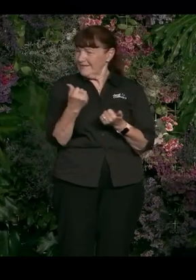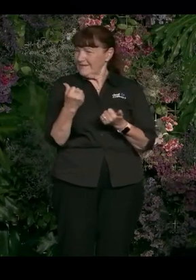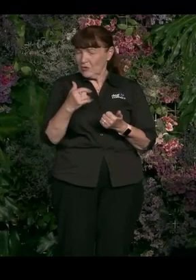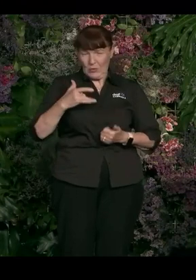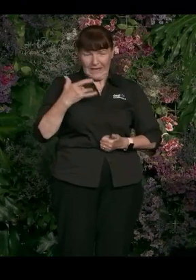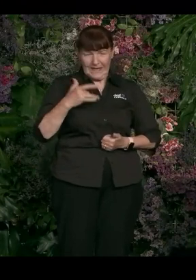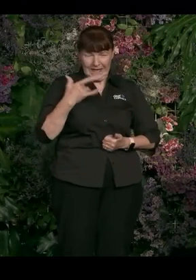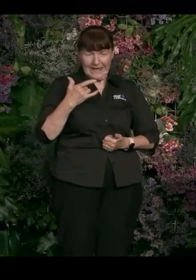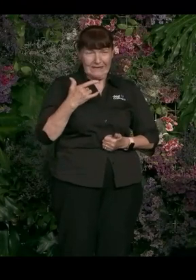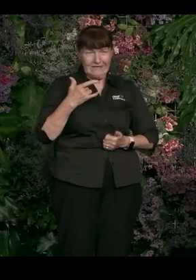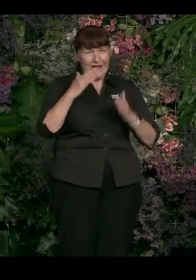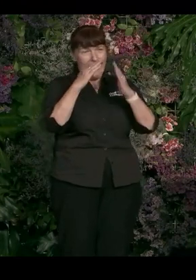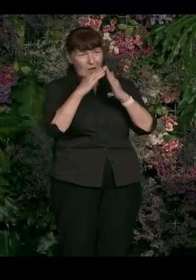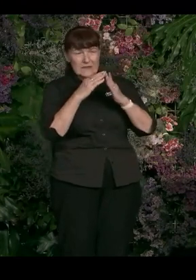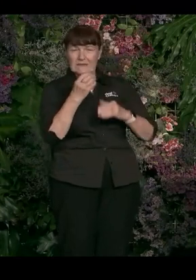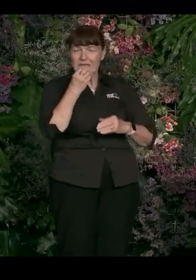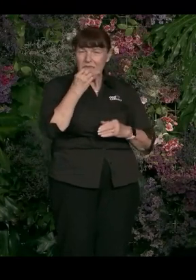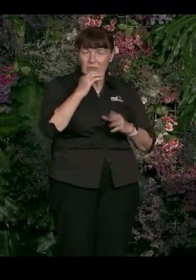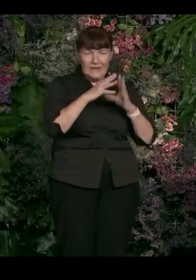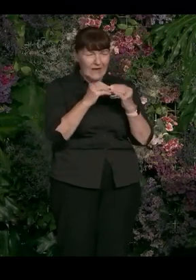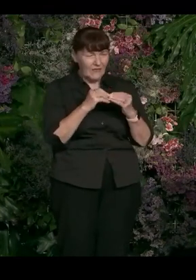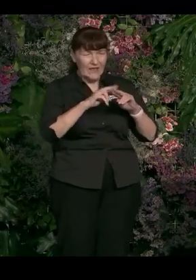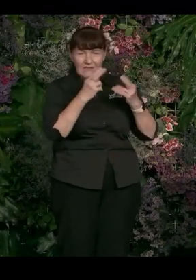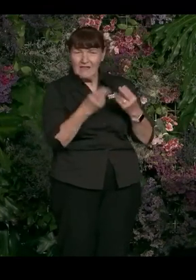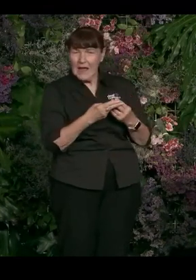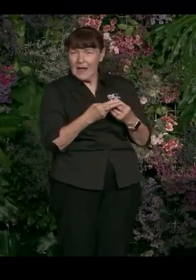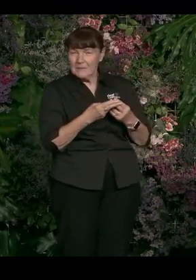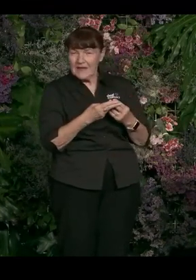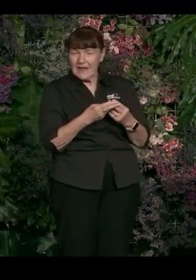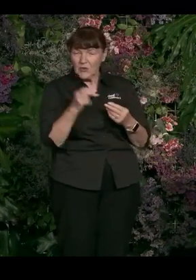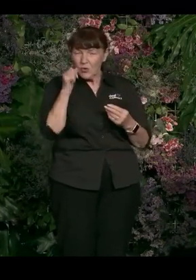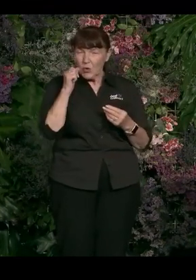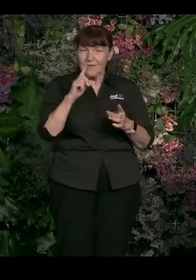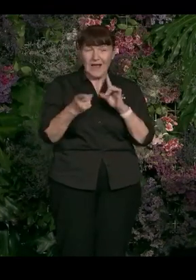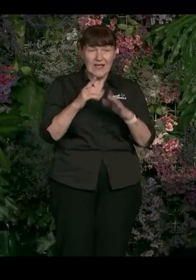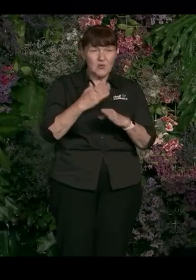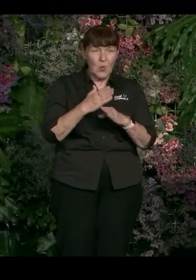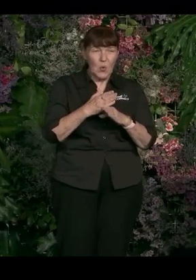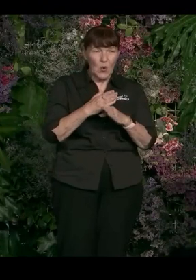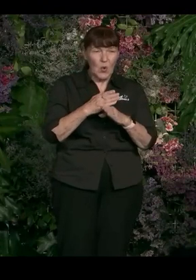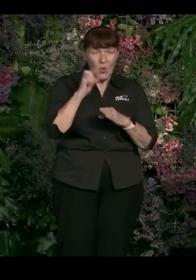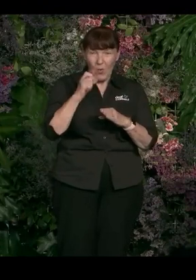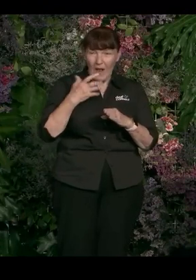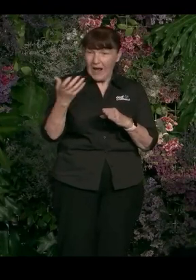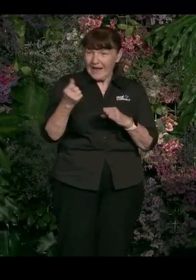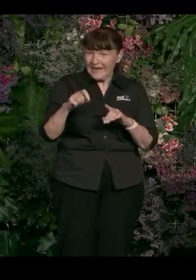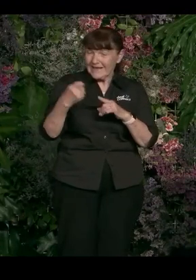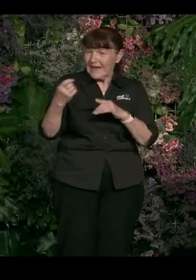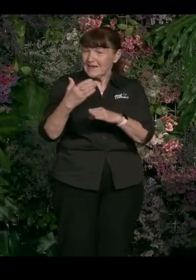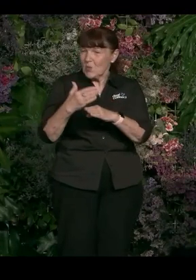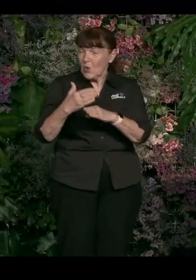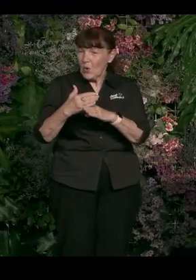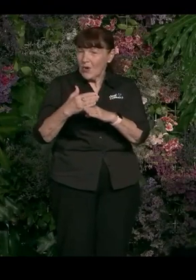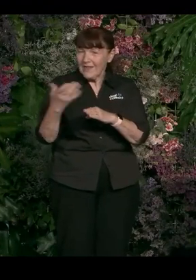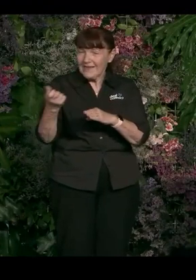family, and know that you're going to get that shift the next week or the next month, then that's a